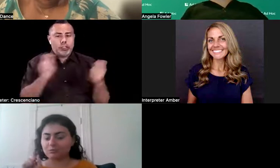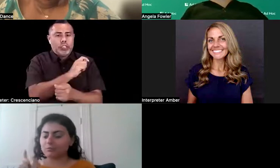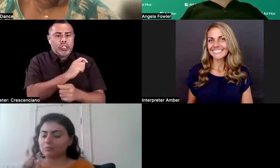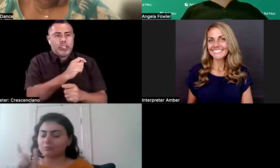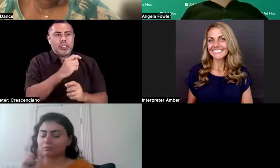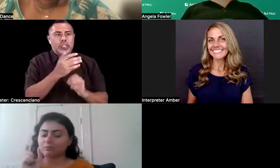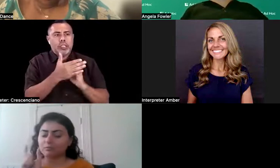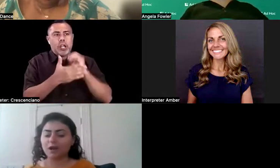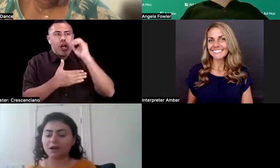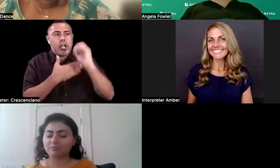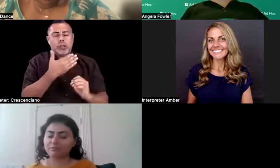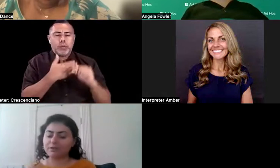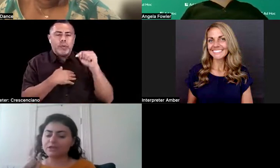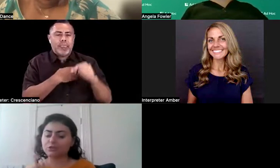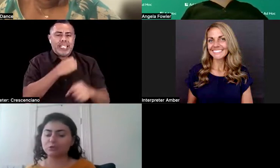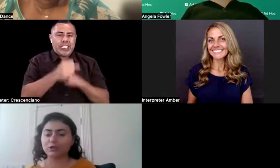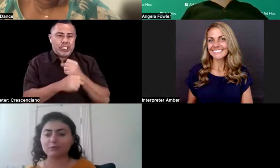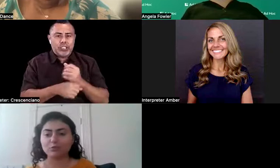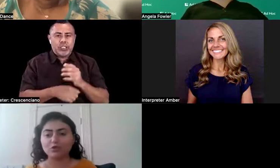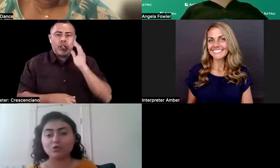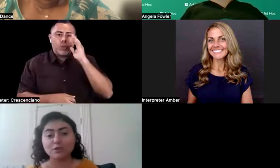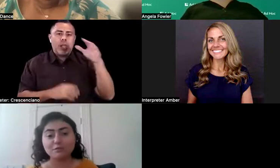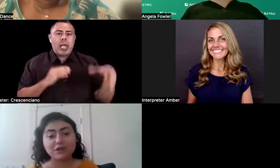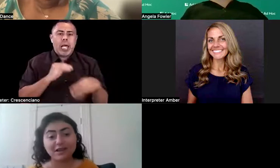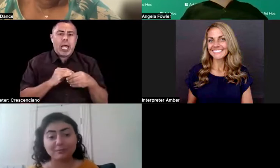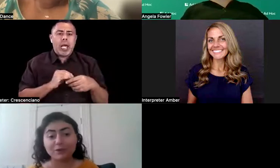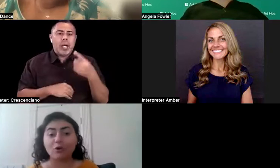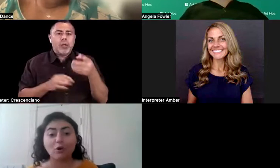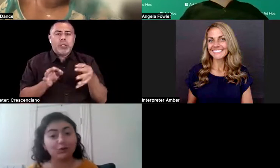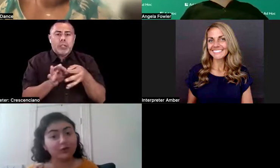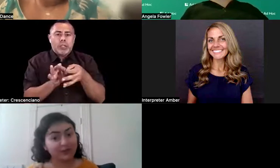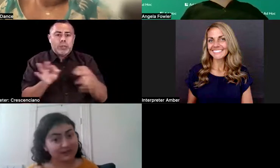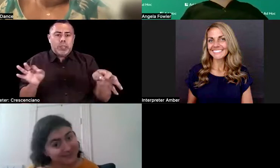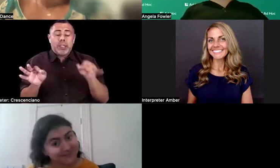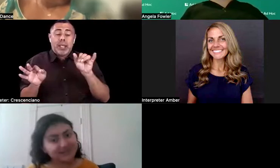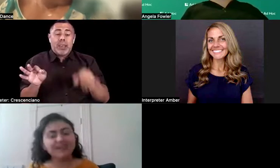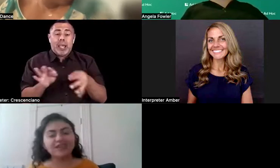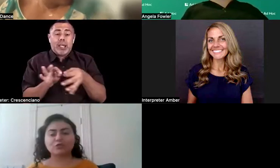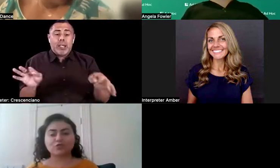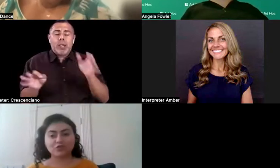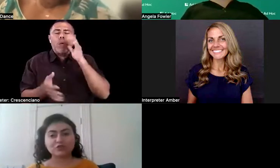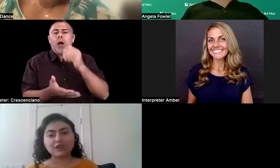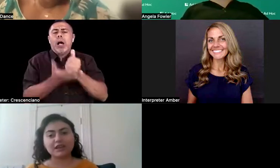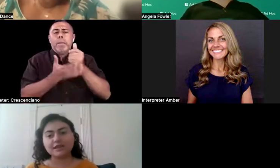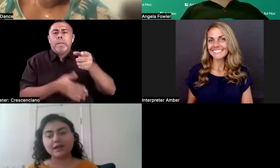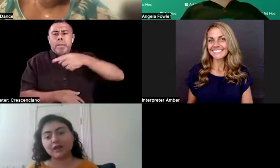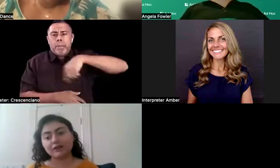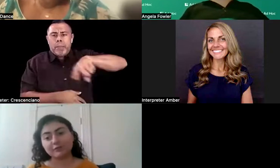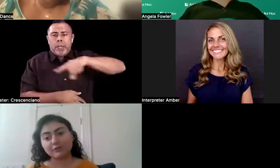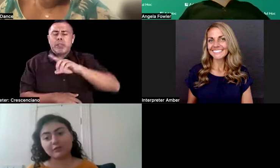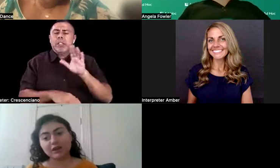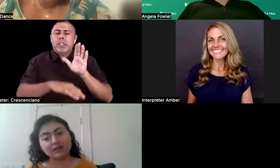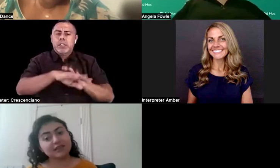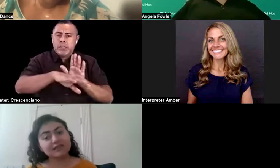uh, piece to them, which is going to be helping all of us. So just a heads up,